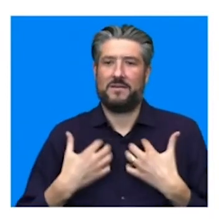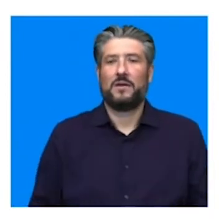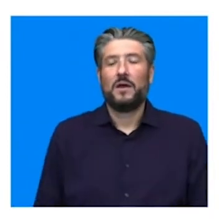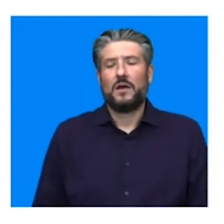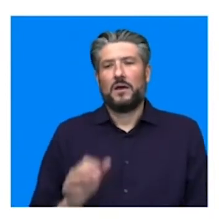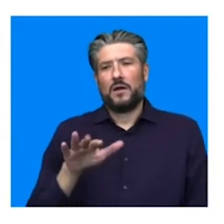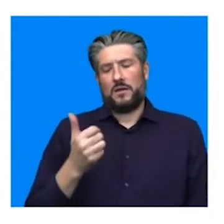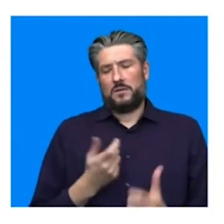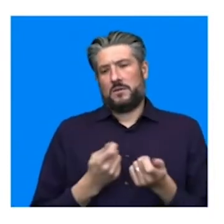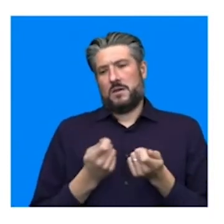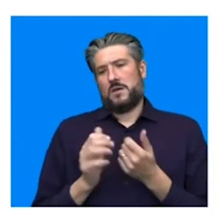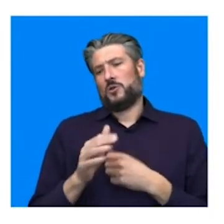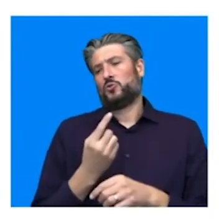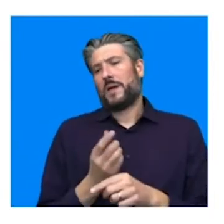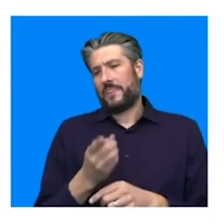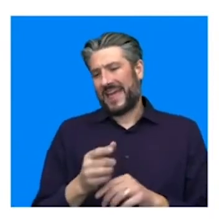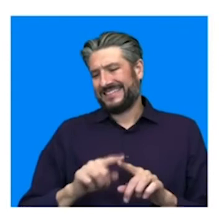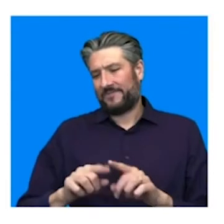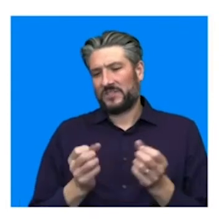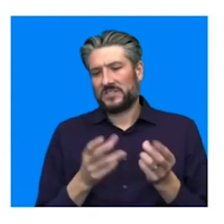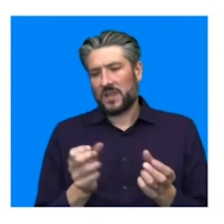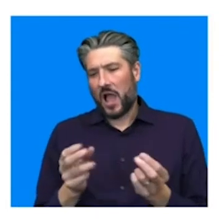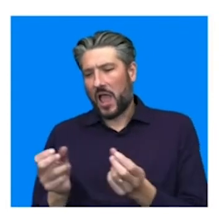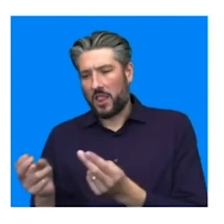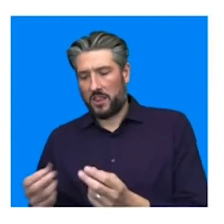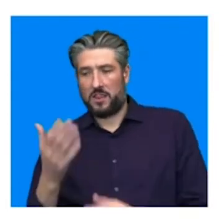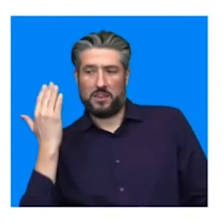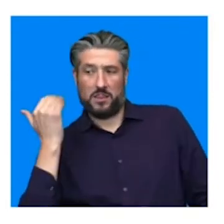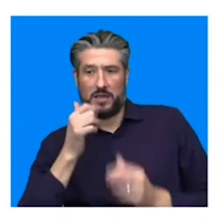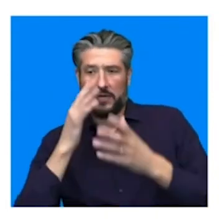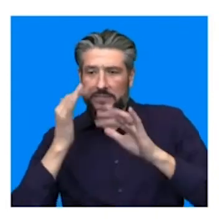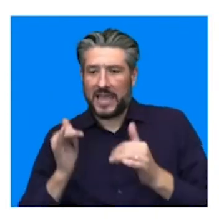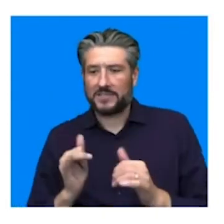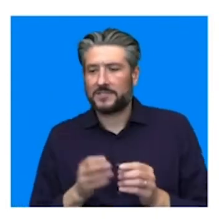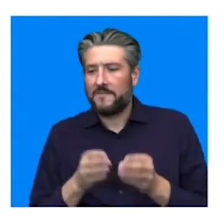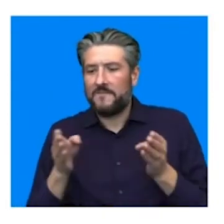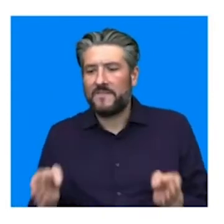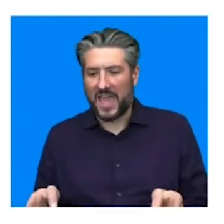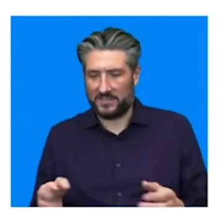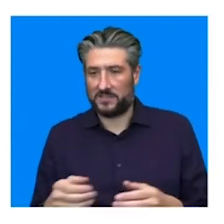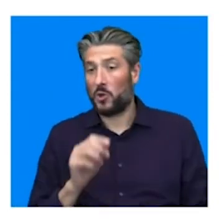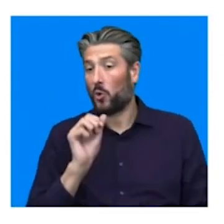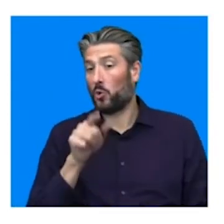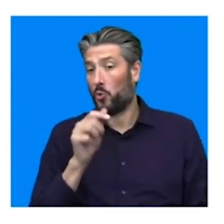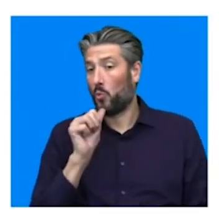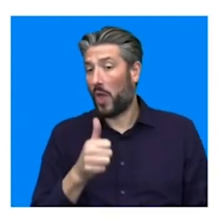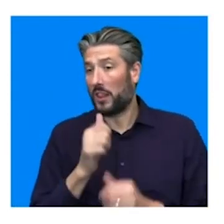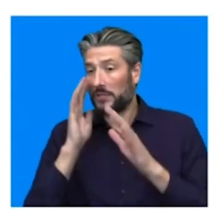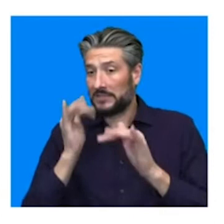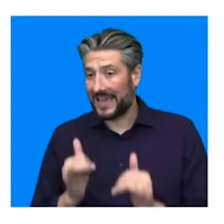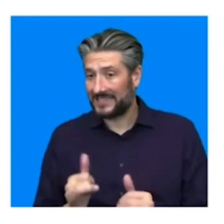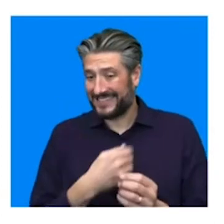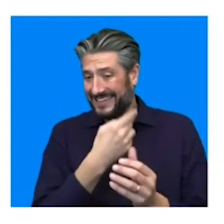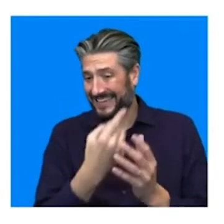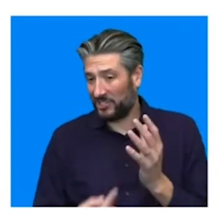styles, when you went through the testing phase, do you test against every style that you